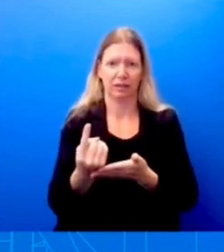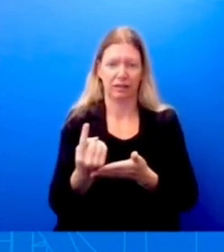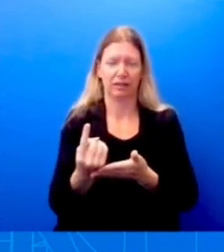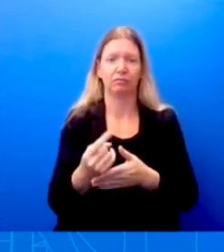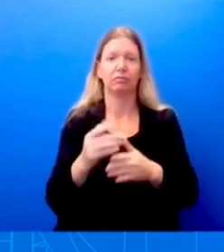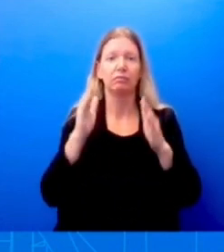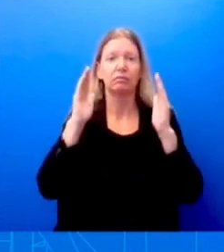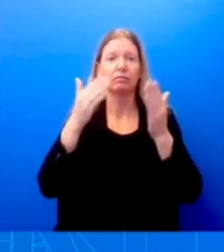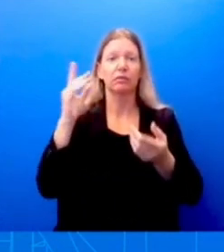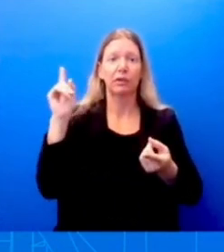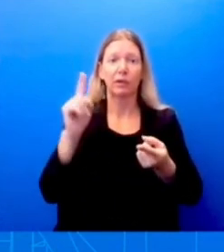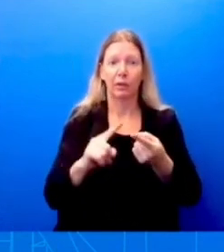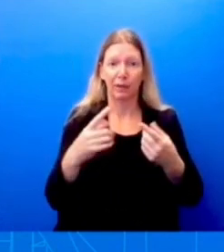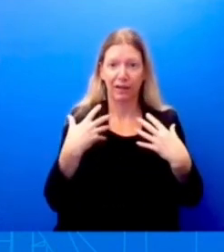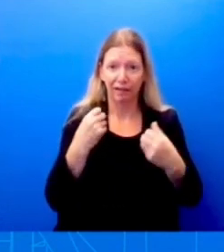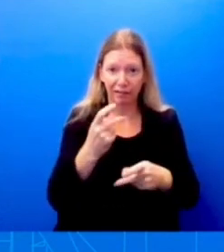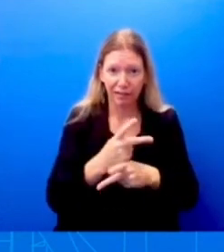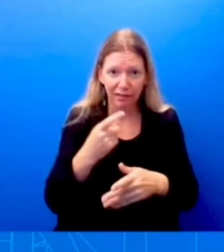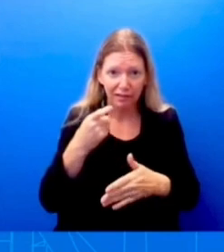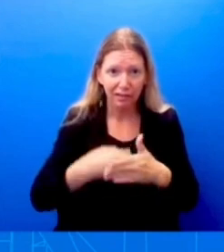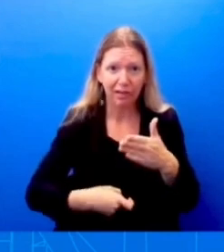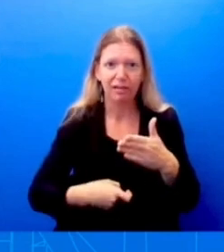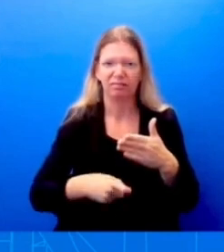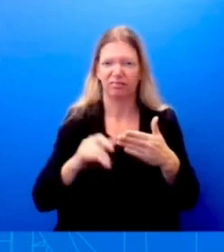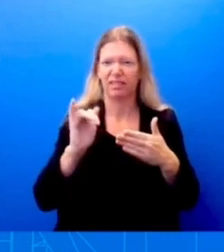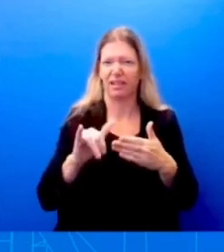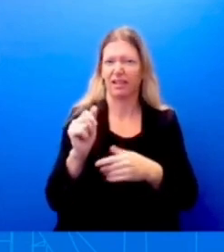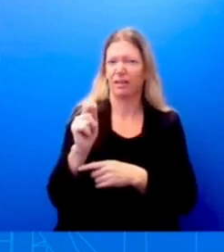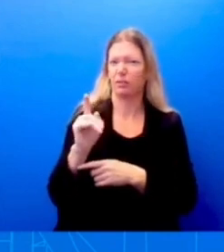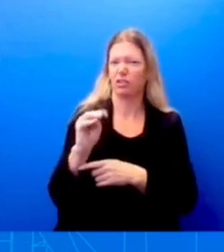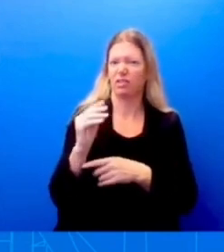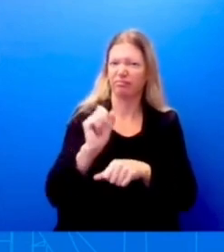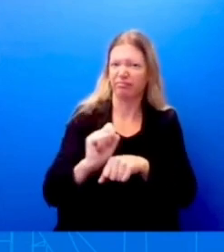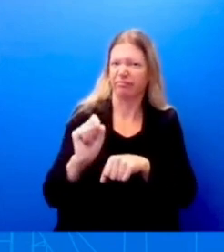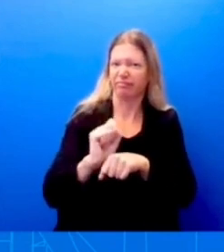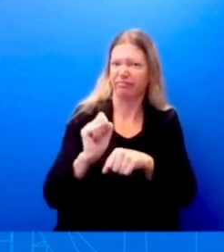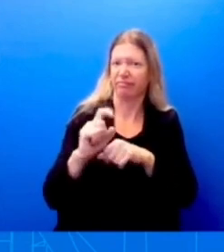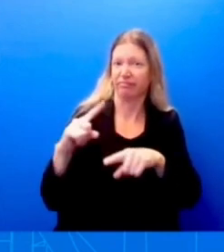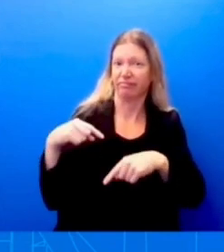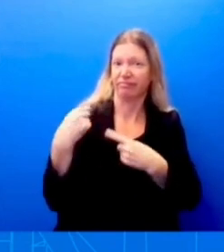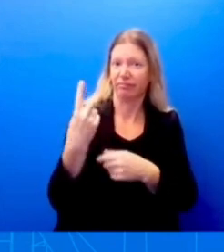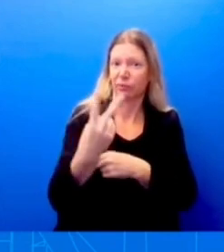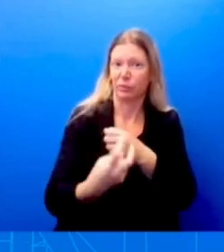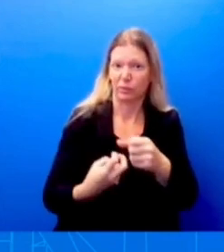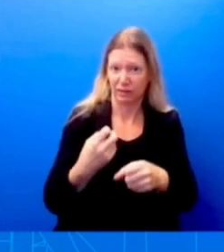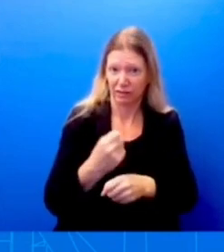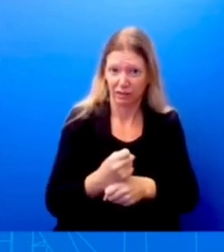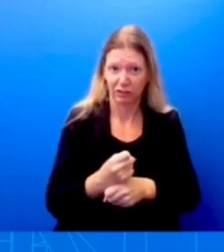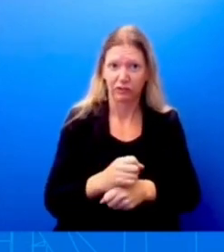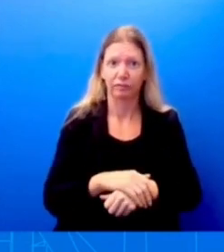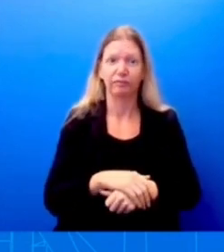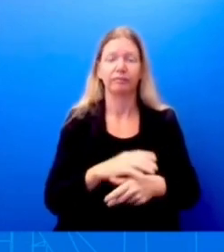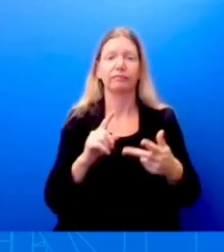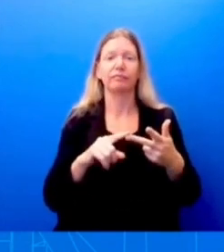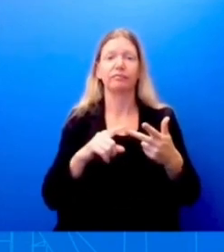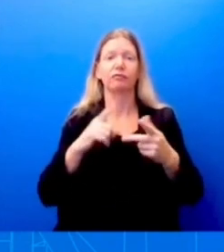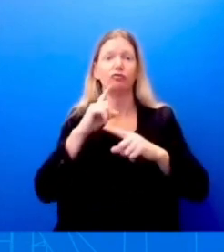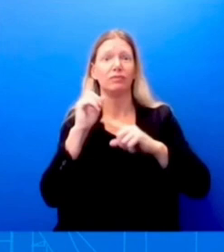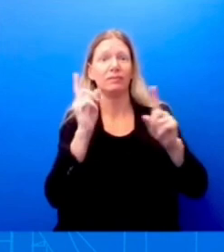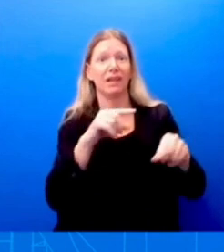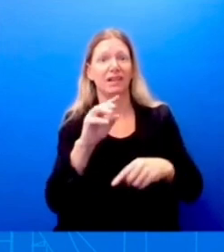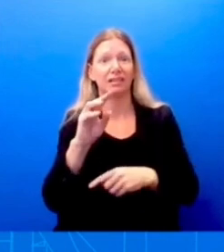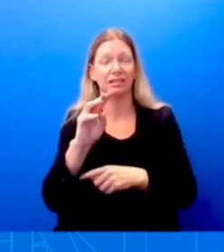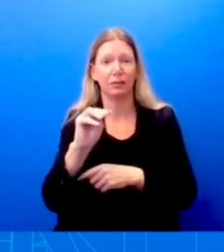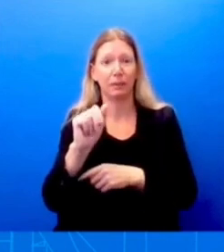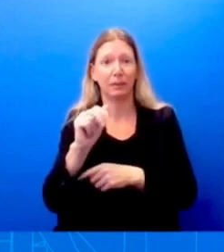administration has worked on the past two years, response to Maui wildfires. You just asked me about his conversation with the governor of Florida and what they're